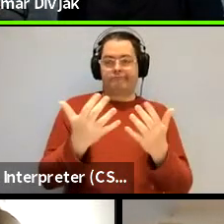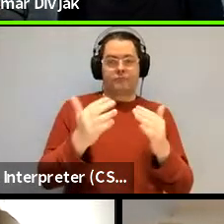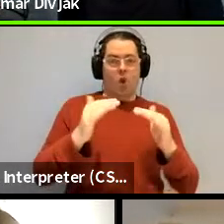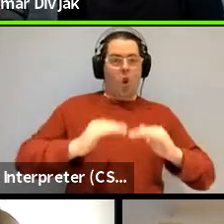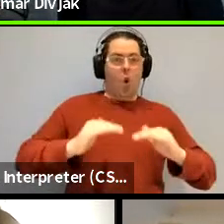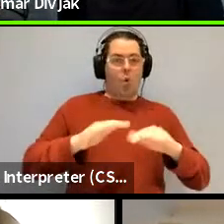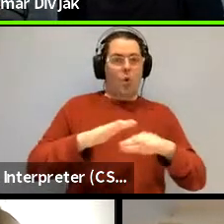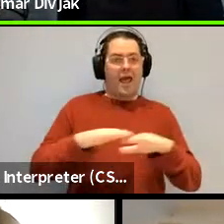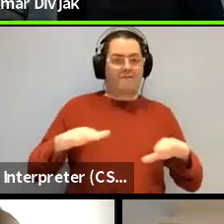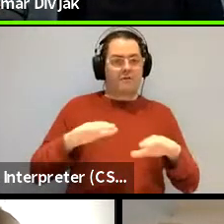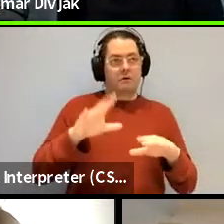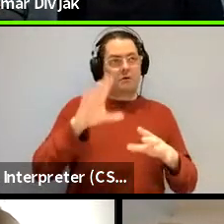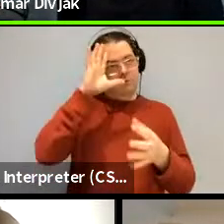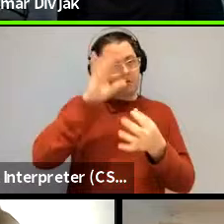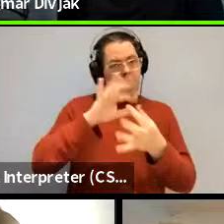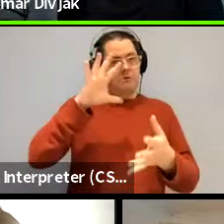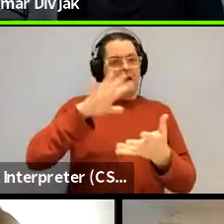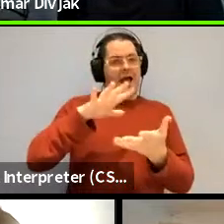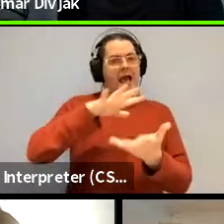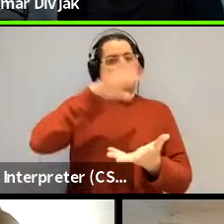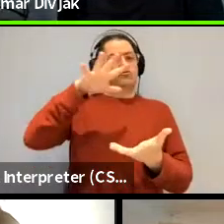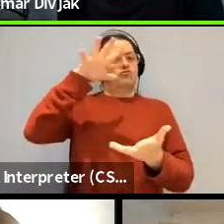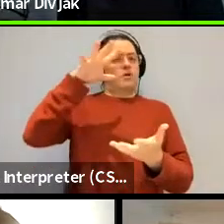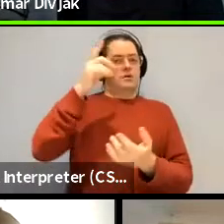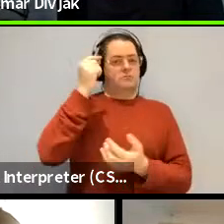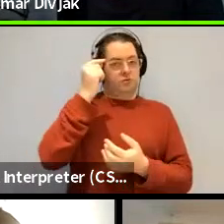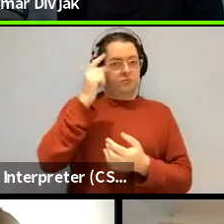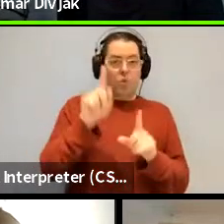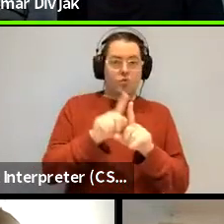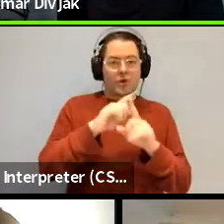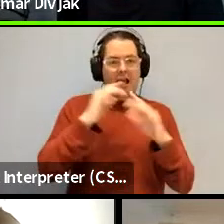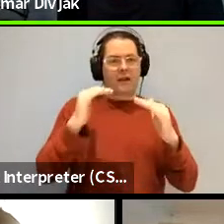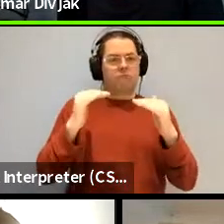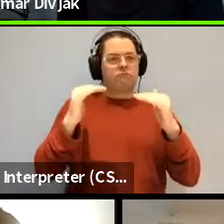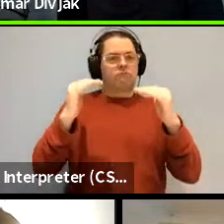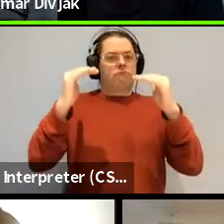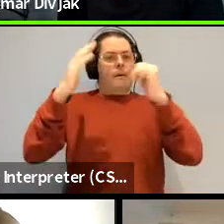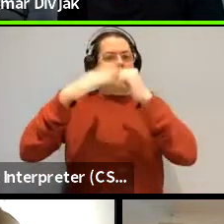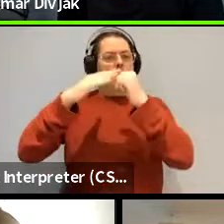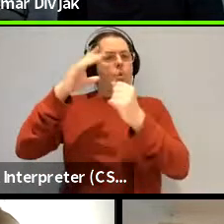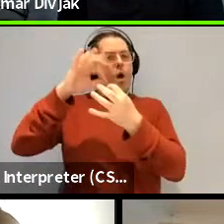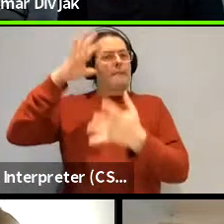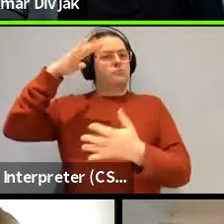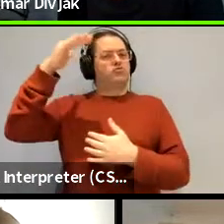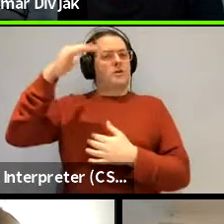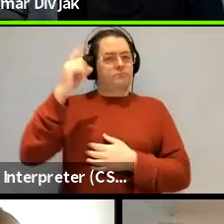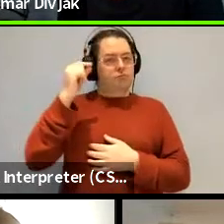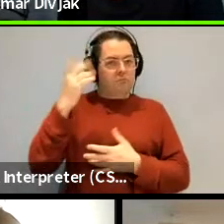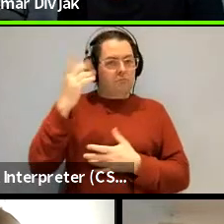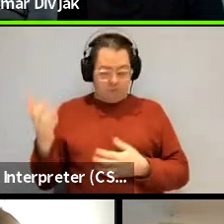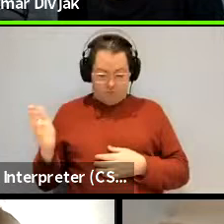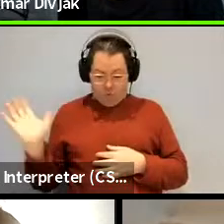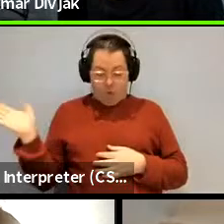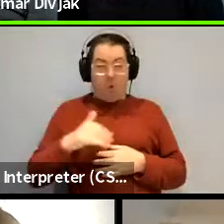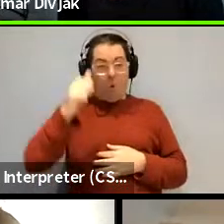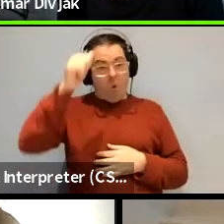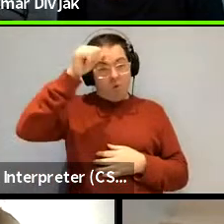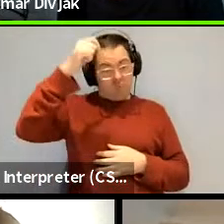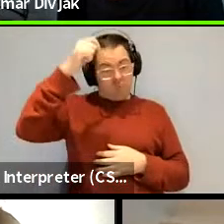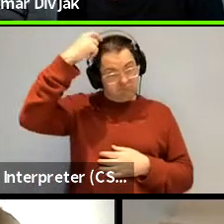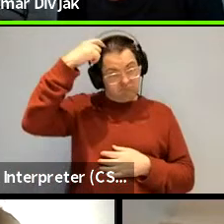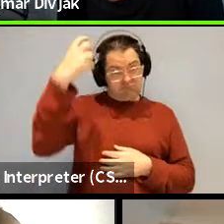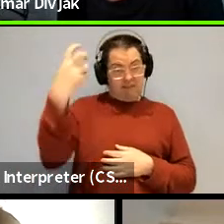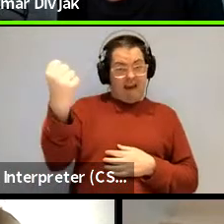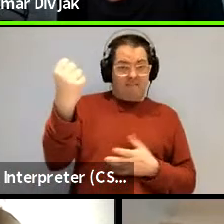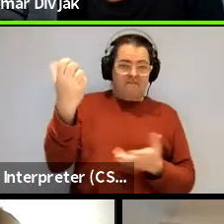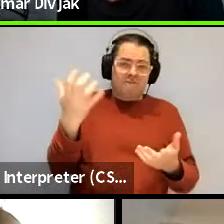here and things can also start to exist at the more abstract level but we don't assume that every individual speaker will make